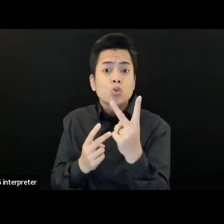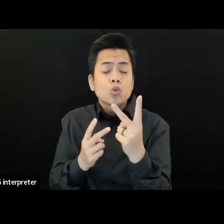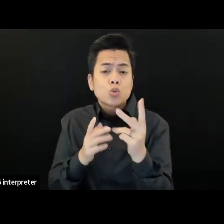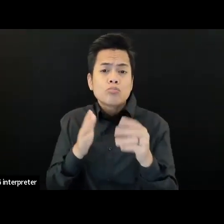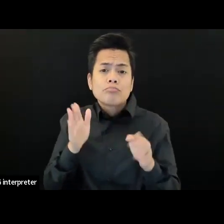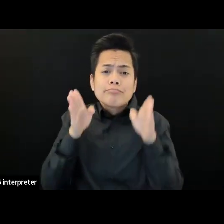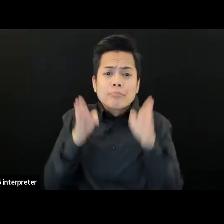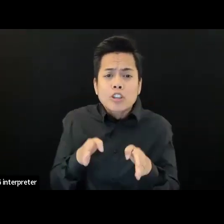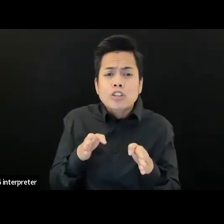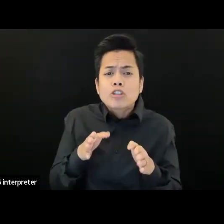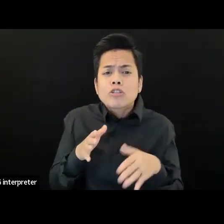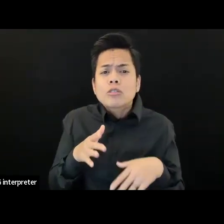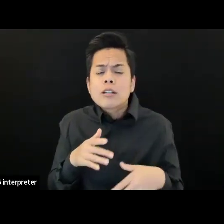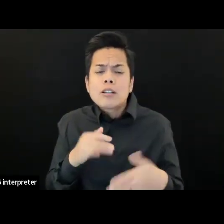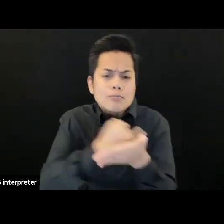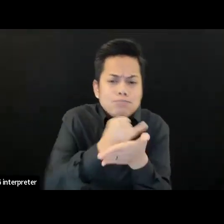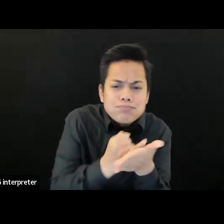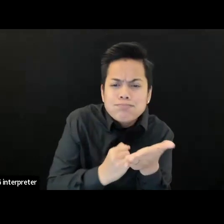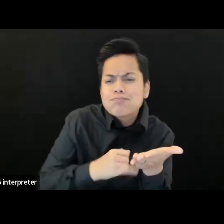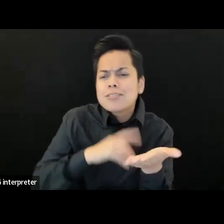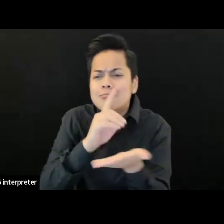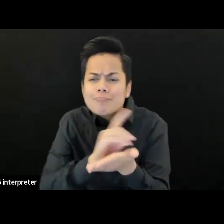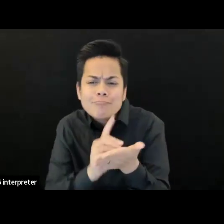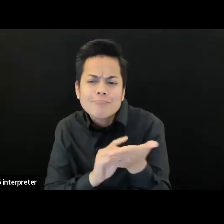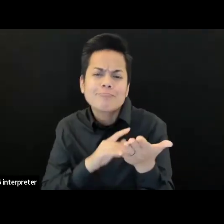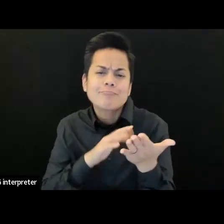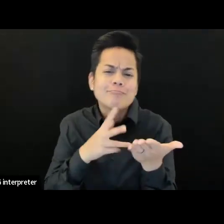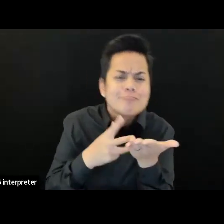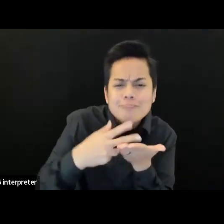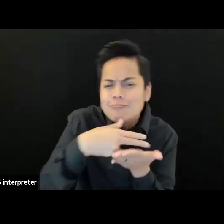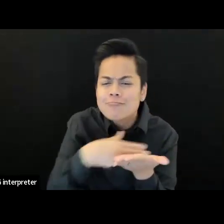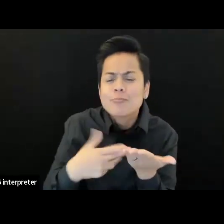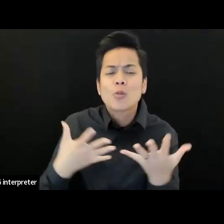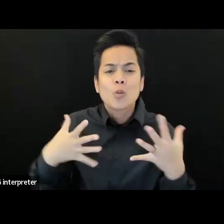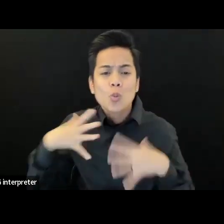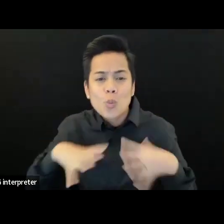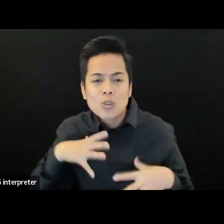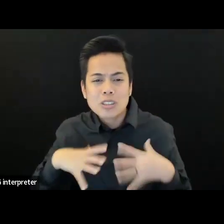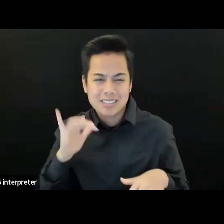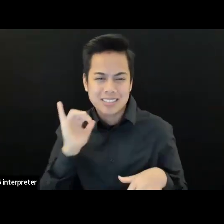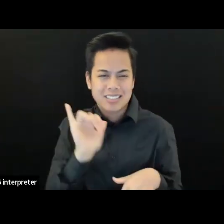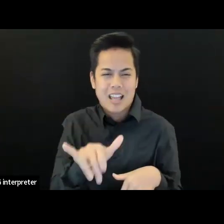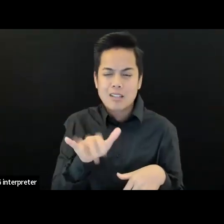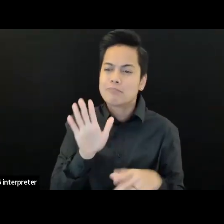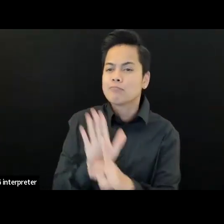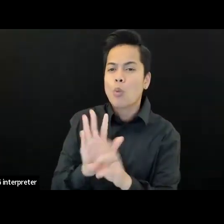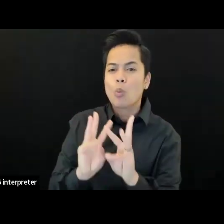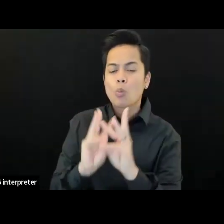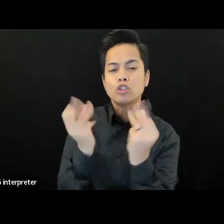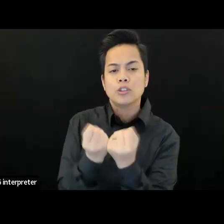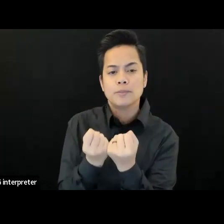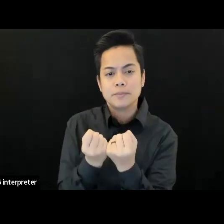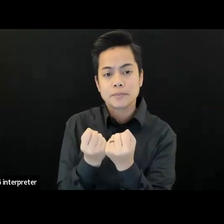They're creating some clothes as part of a workshop. And this slide is about